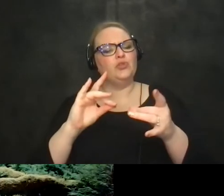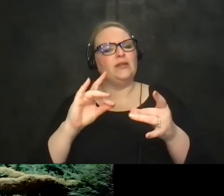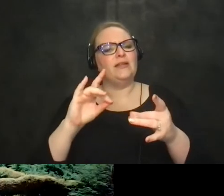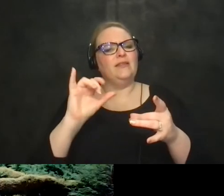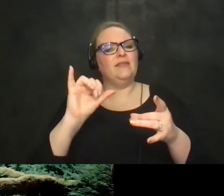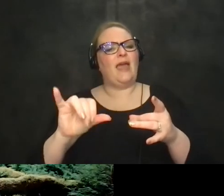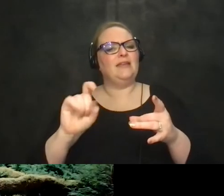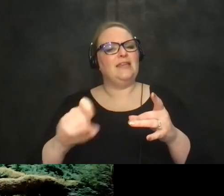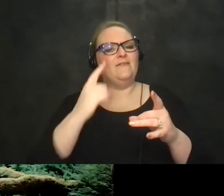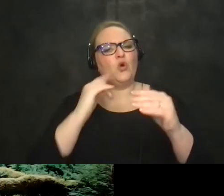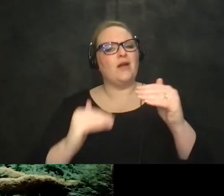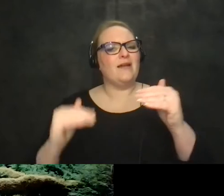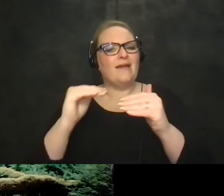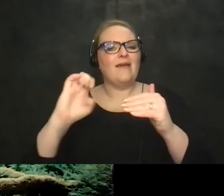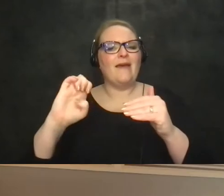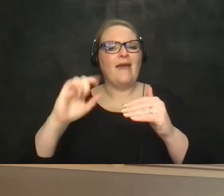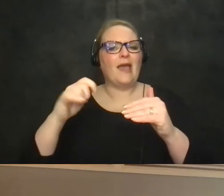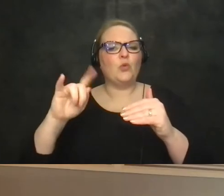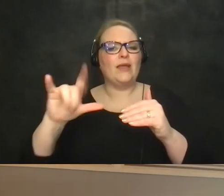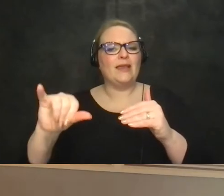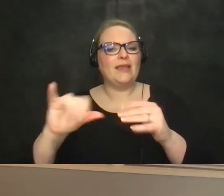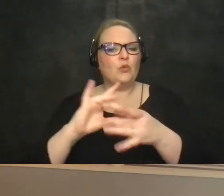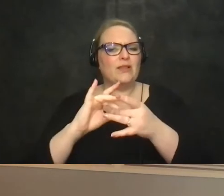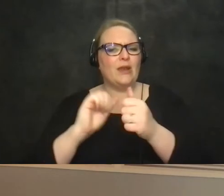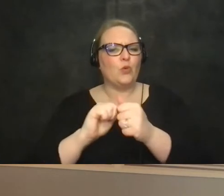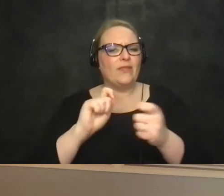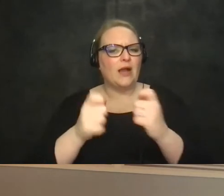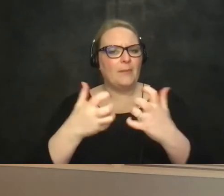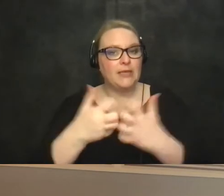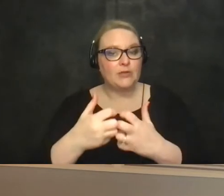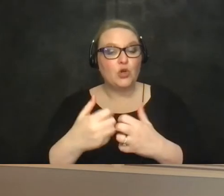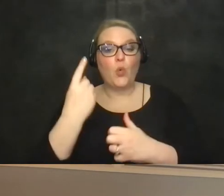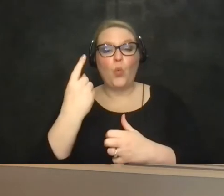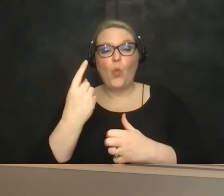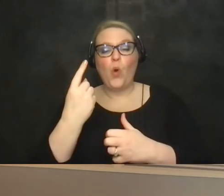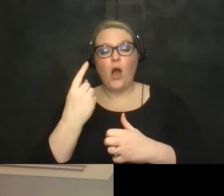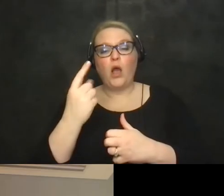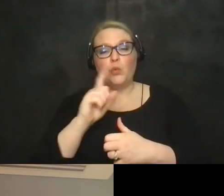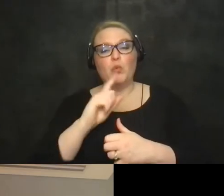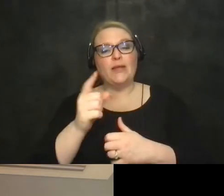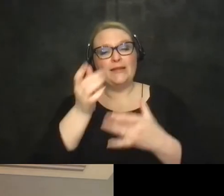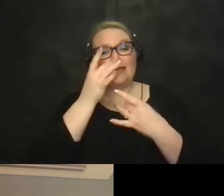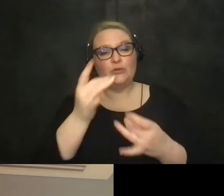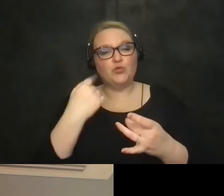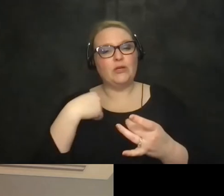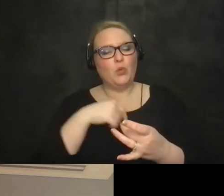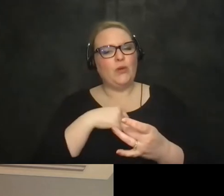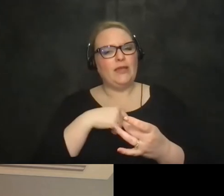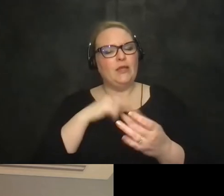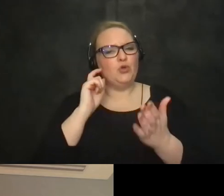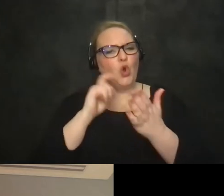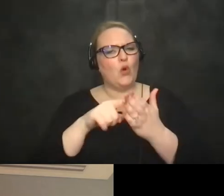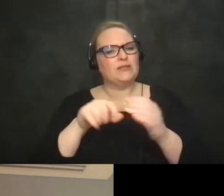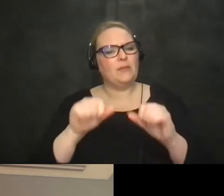equity in terms of accommodations um and of course one of the really interesting things and we certainly found this a distinct ability